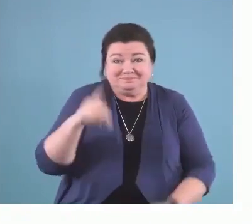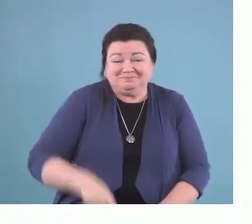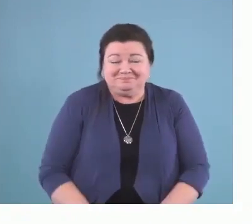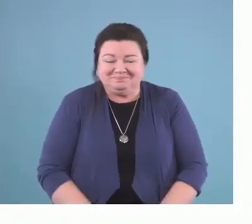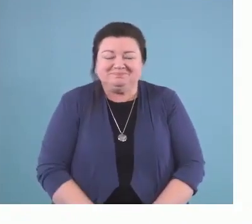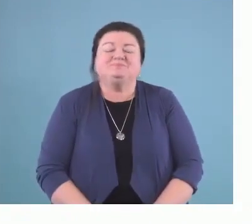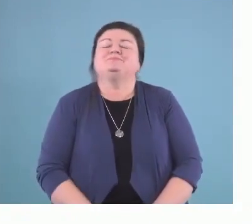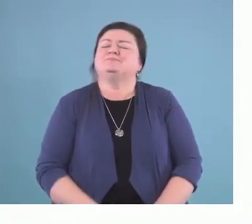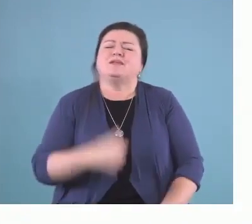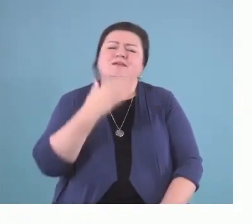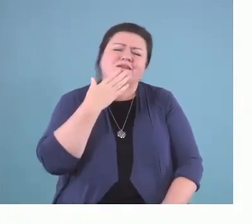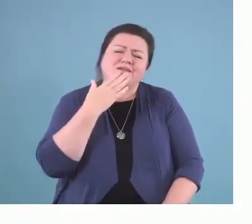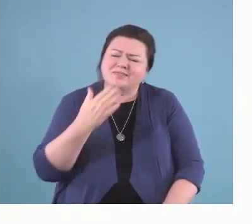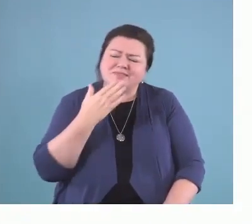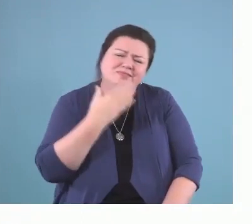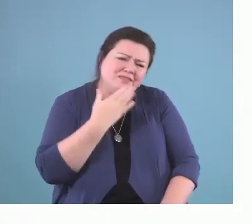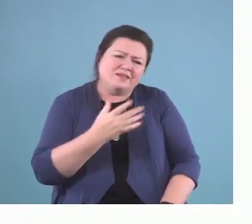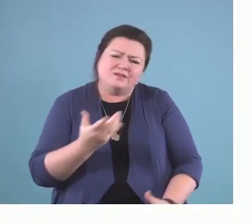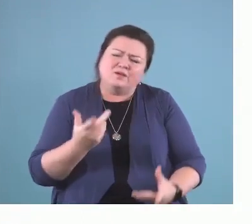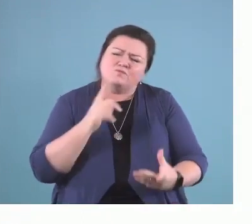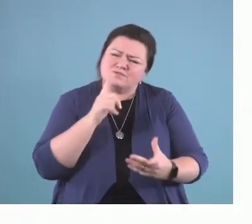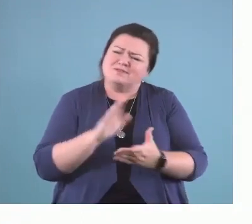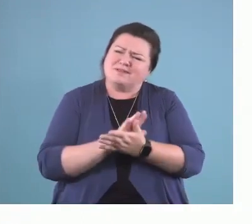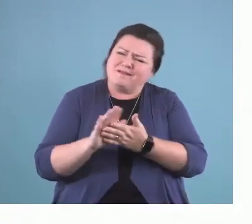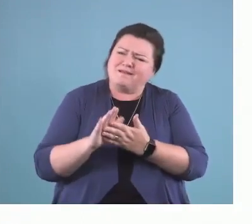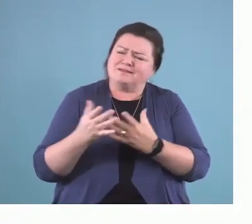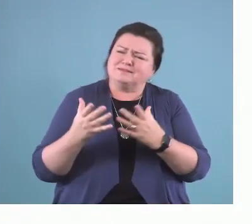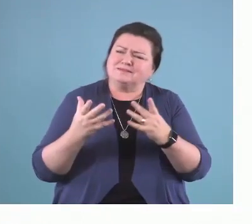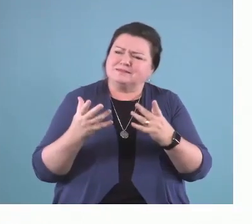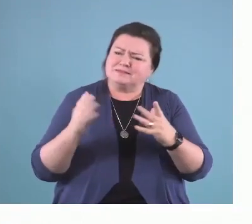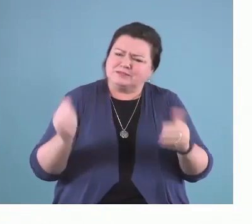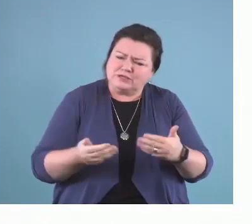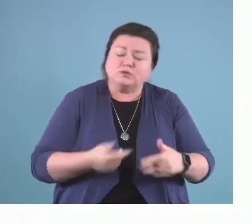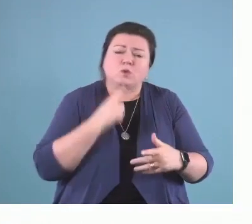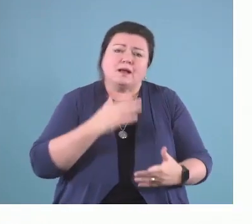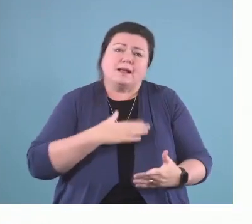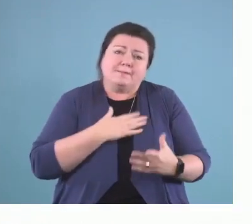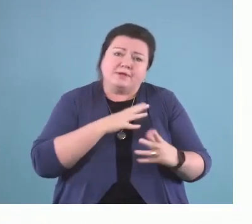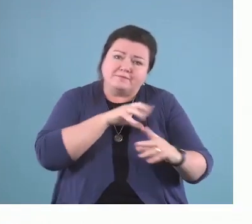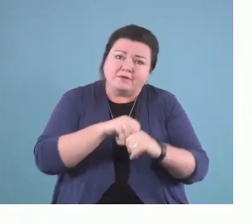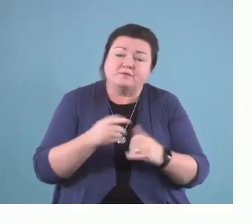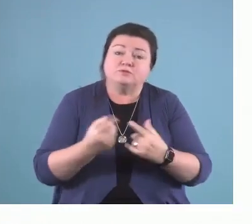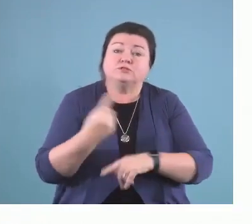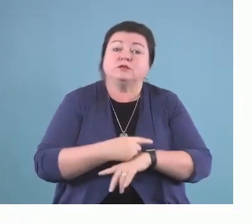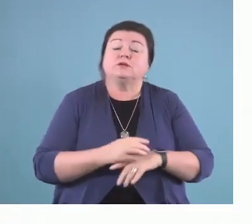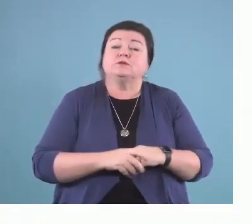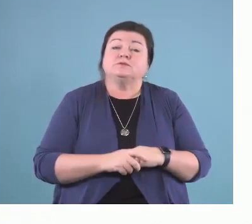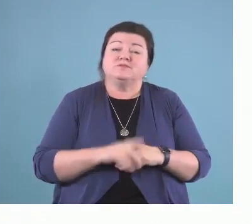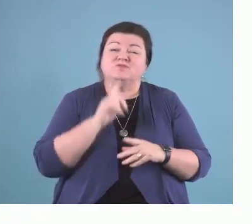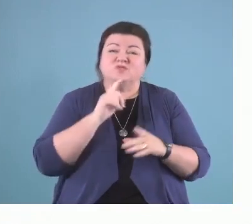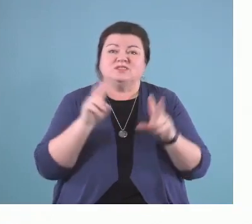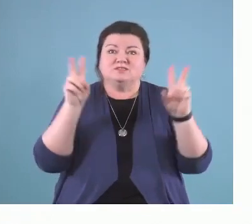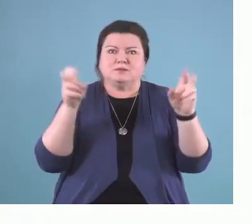So thank you for that kind introduction. I'm happy to be joining you here today at what I think is a very interesting topic.